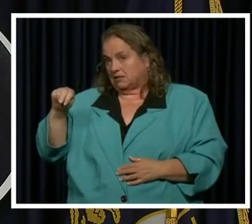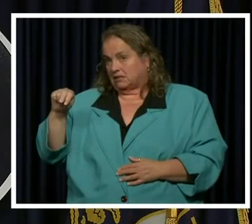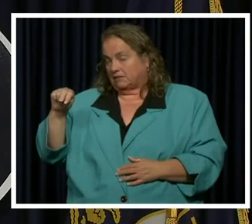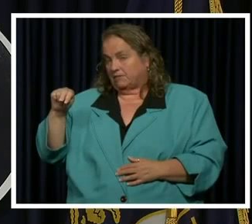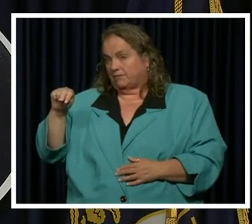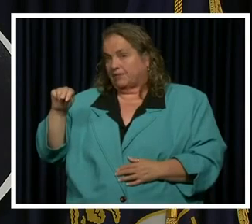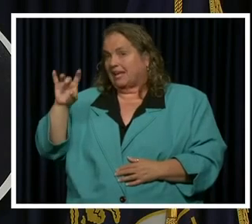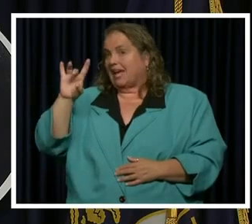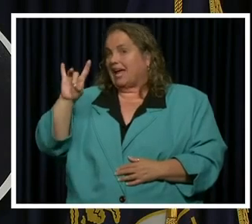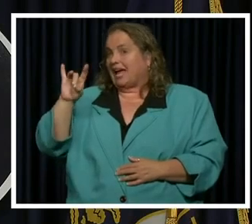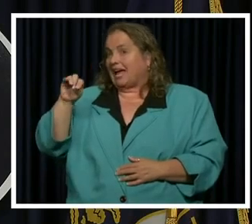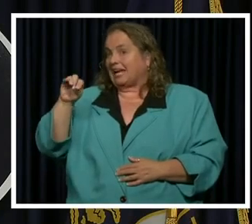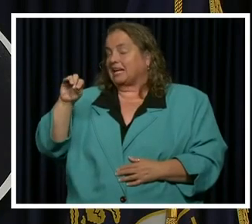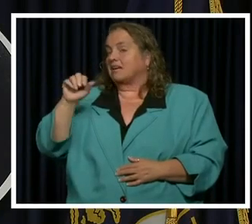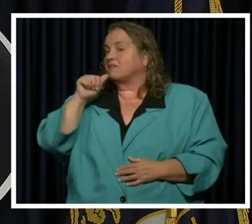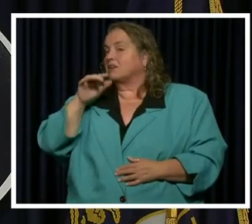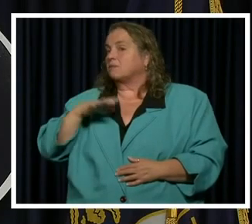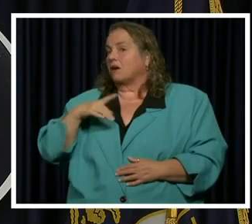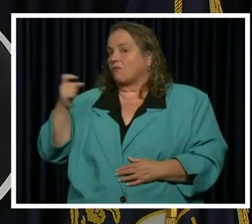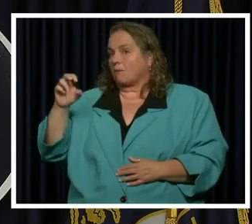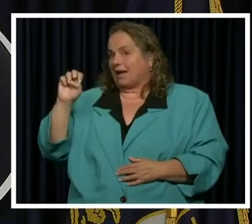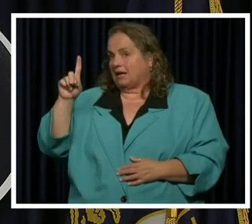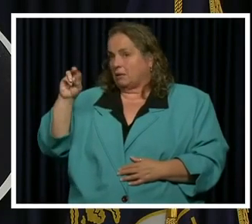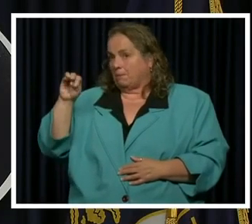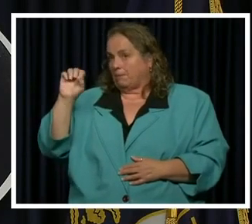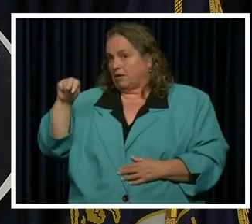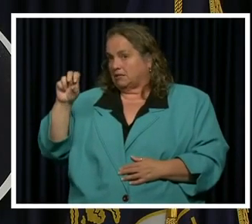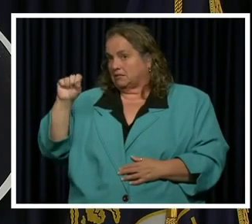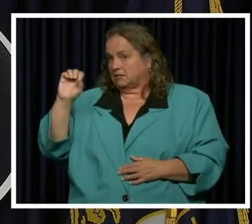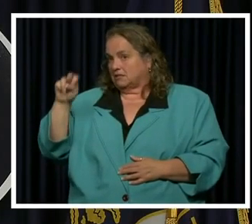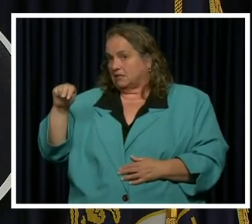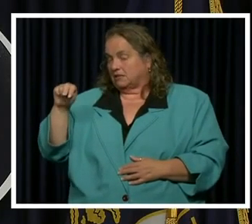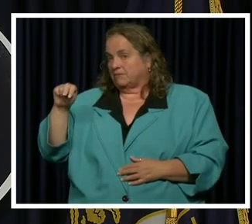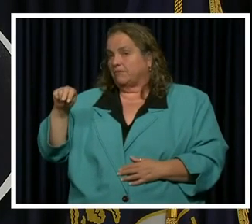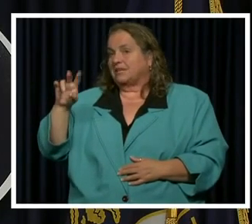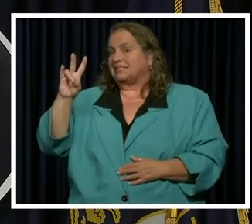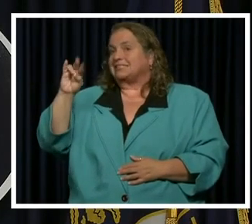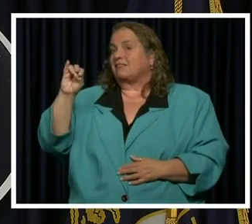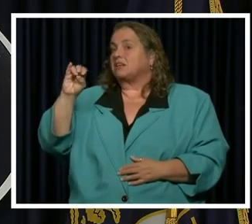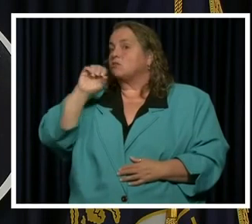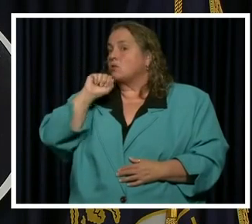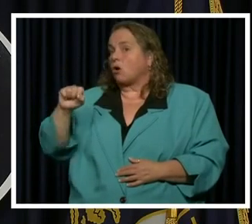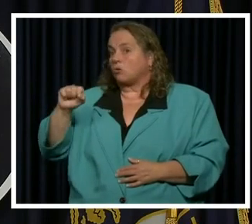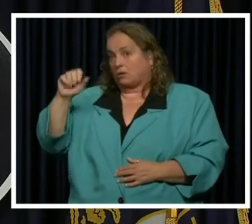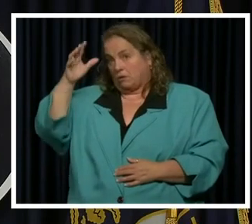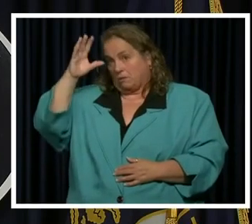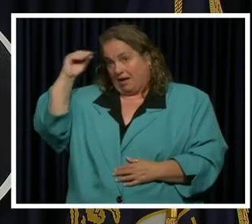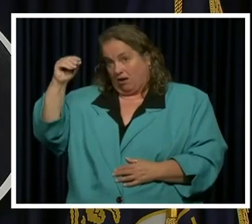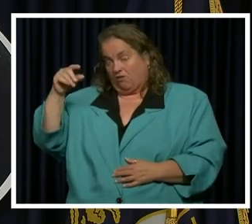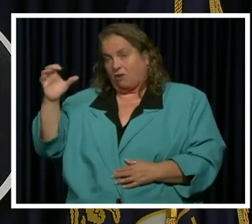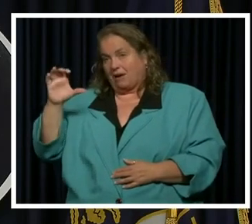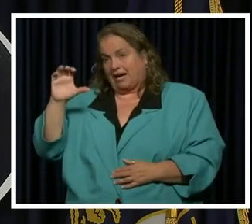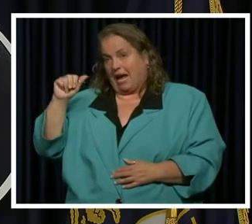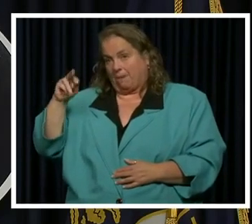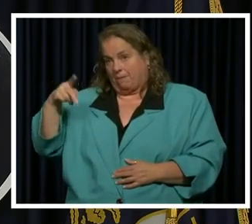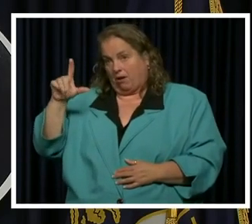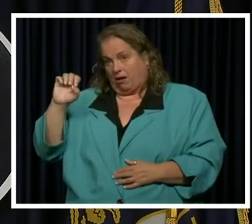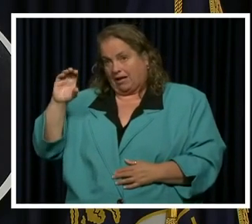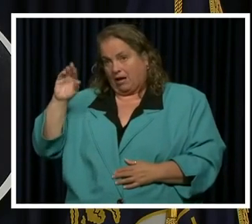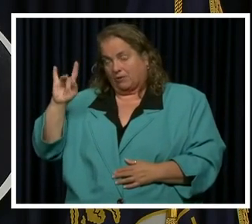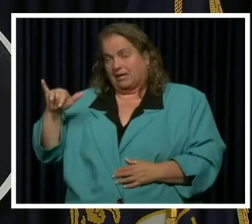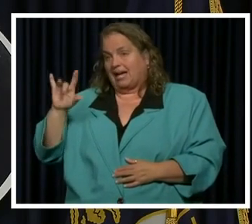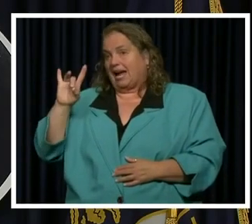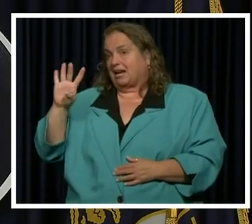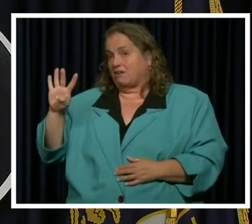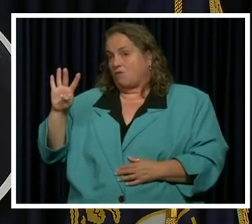an 80 year old female from Edmondson County, a 70 year old male from Campbell County, an 84 year old female